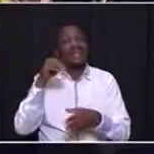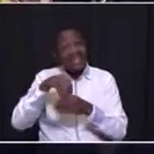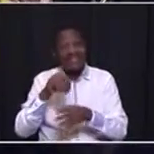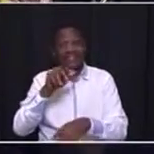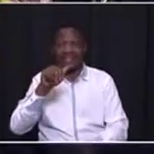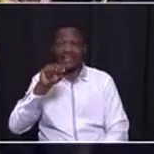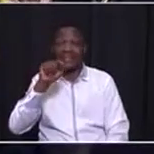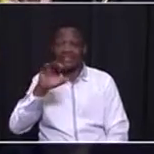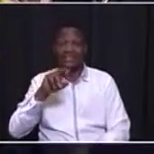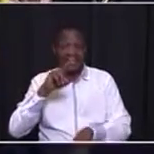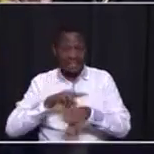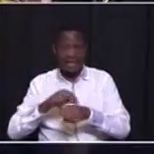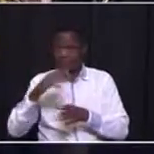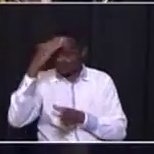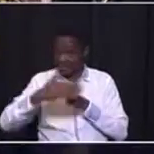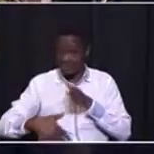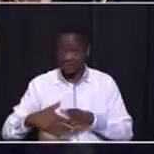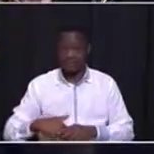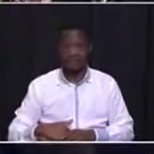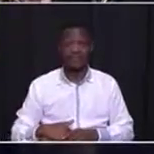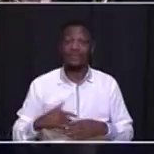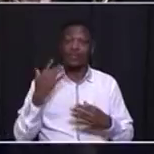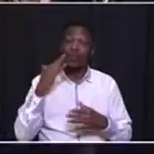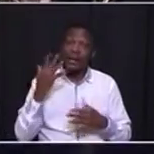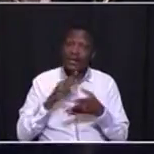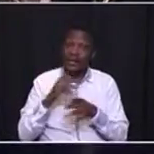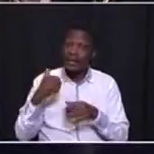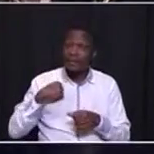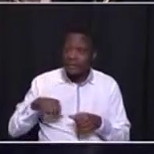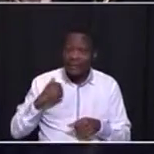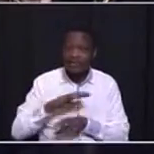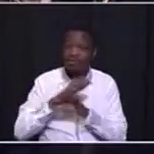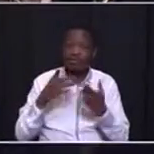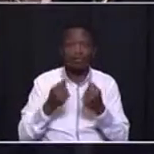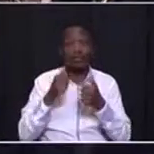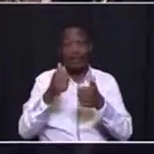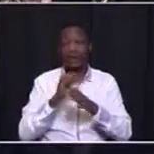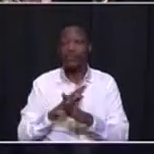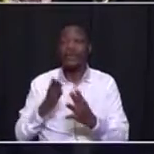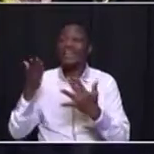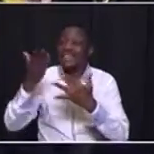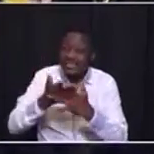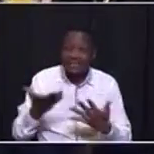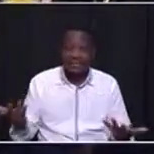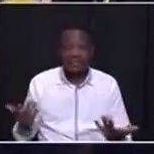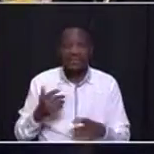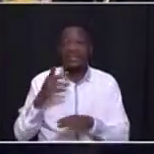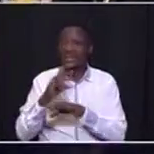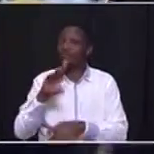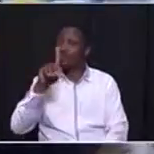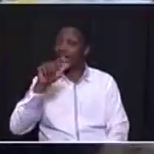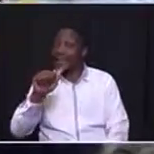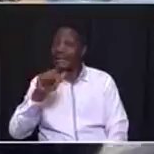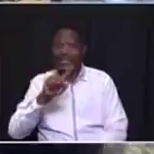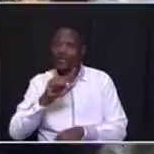ANC that time has come to an end when a municipality is not doing work we will intervene in the DA when your municipality